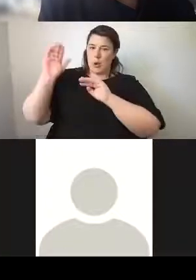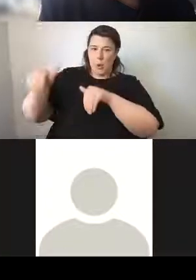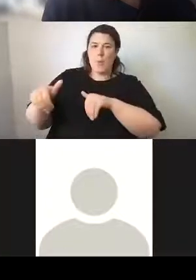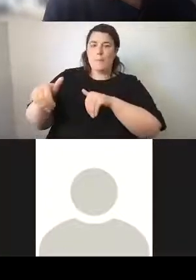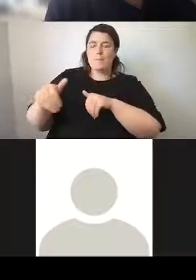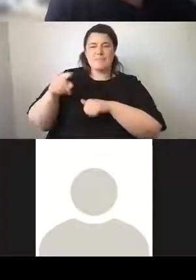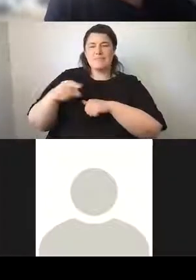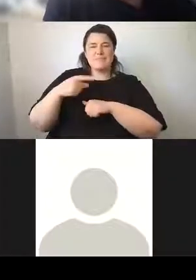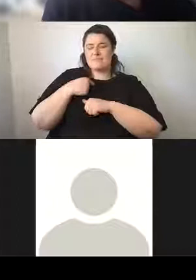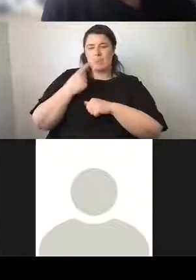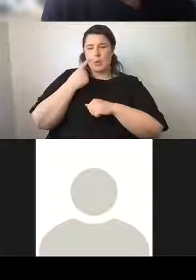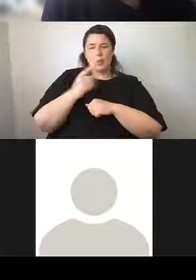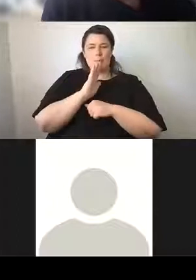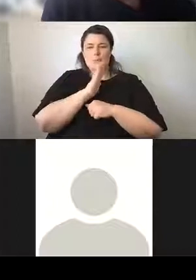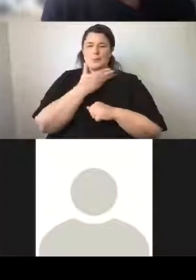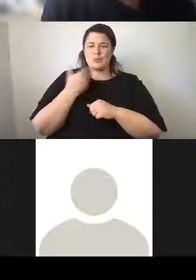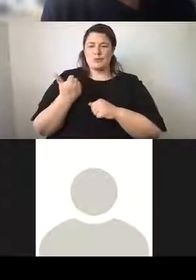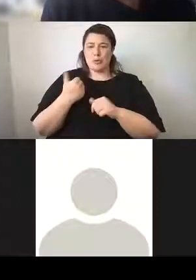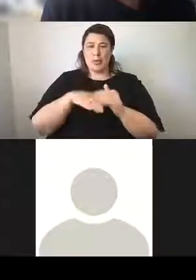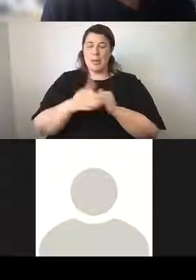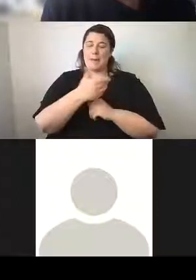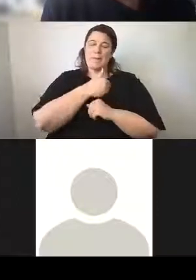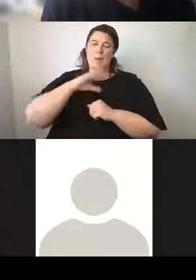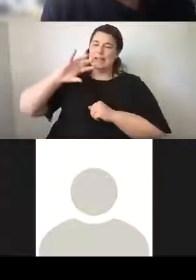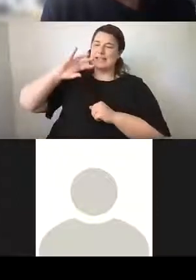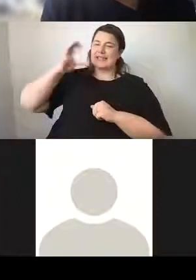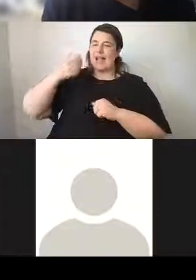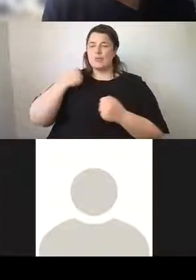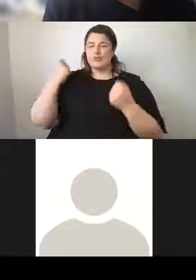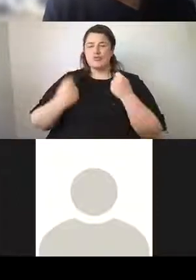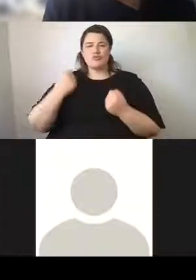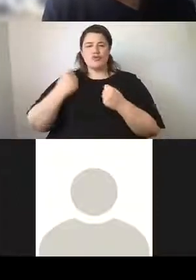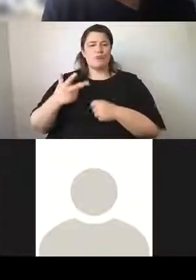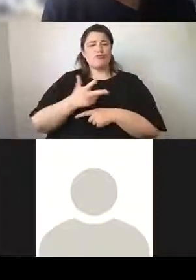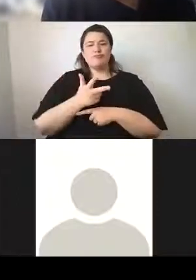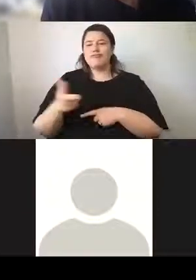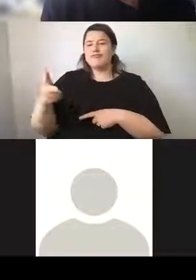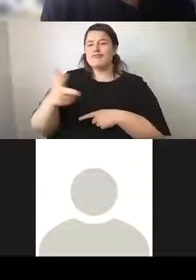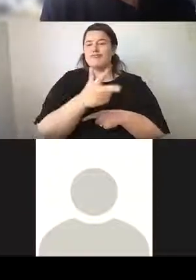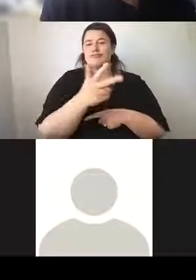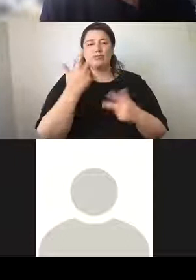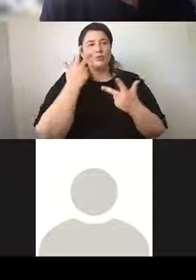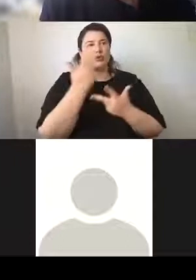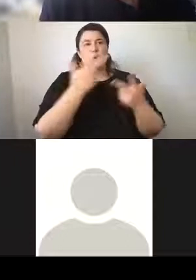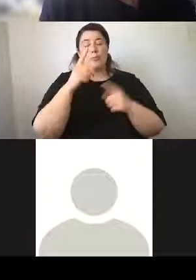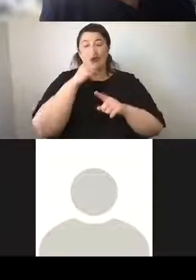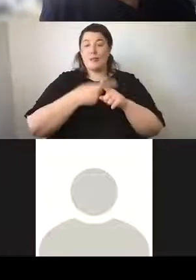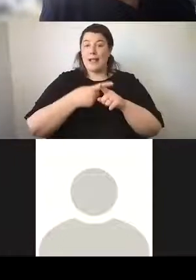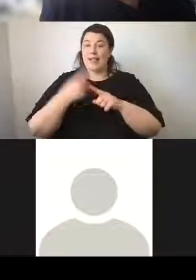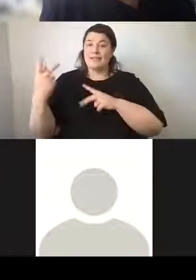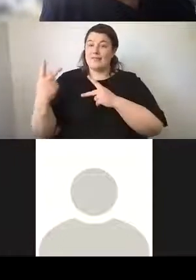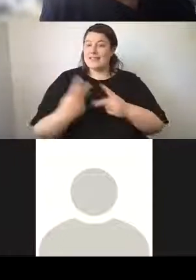Sydney looked undeniably beautiful in the morning sun as we drove our English guests through the streets. Some